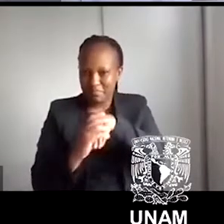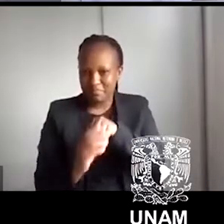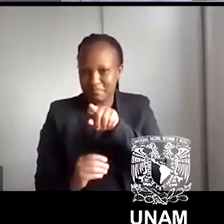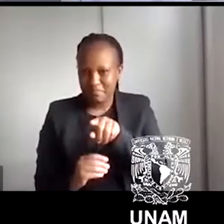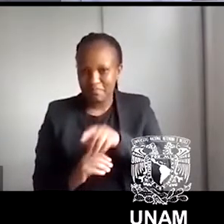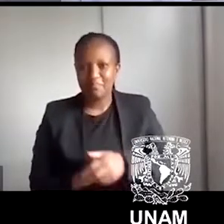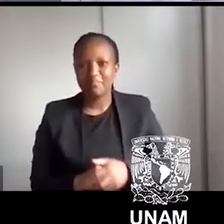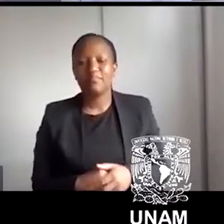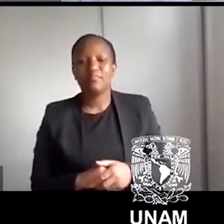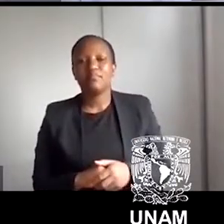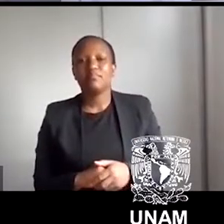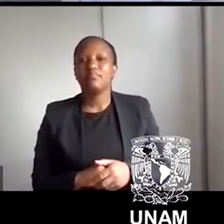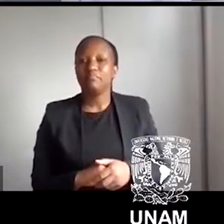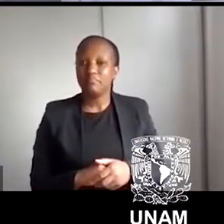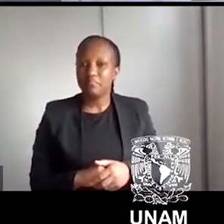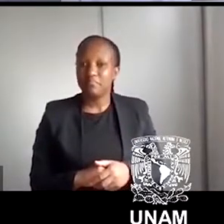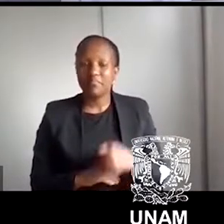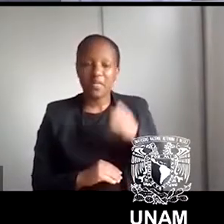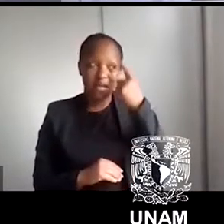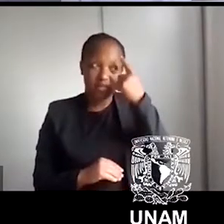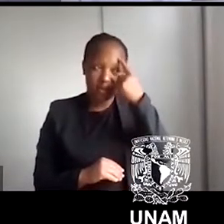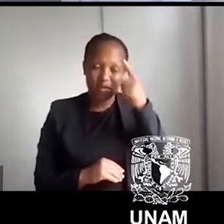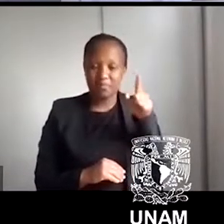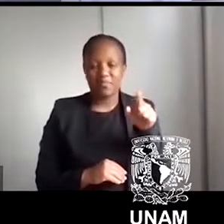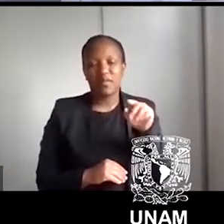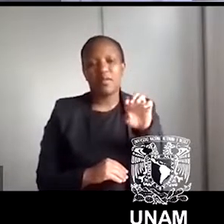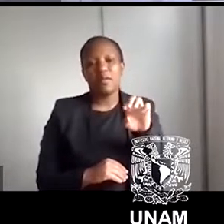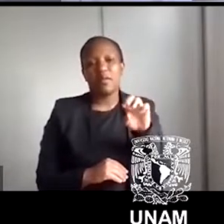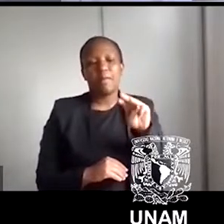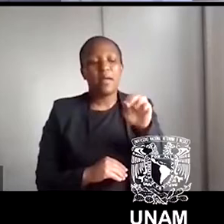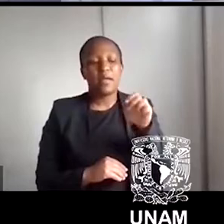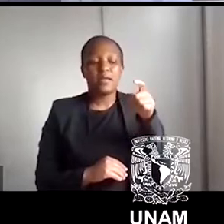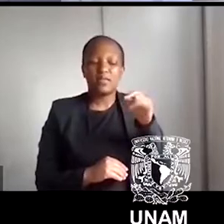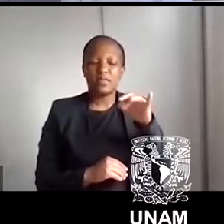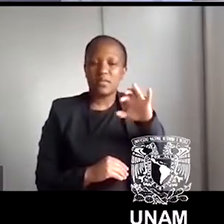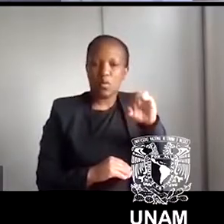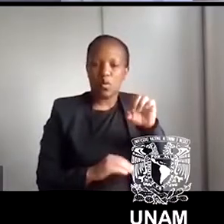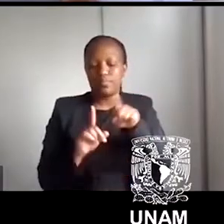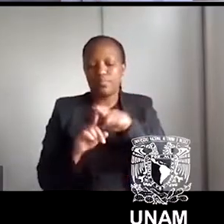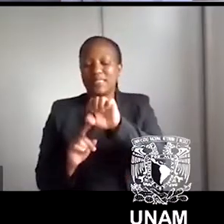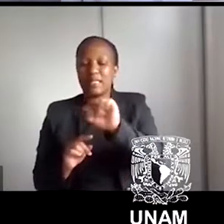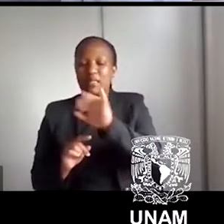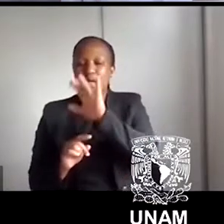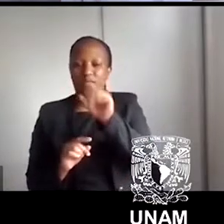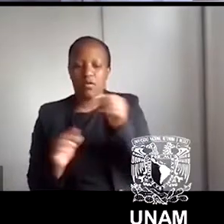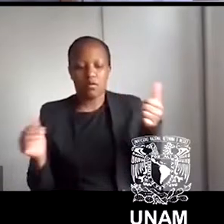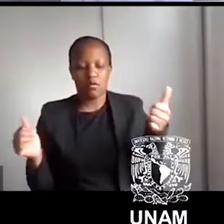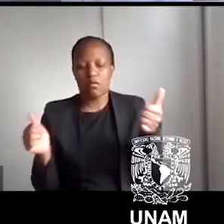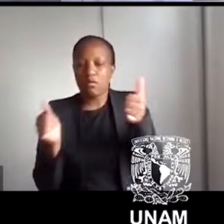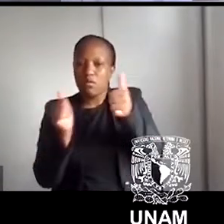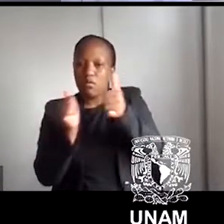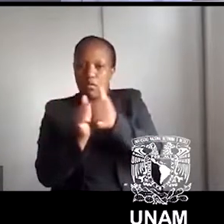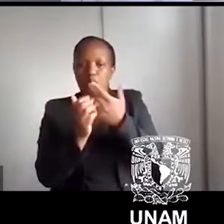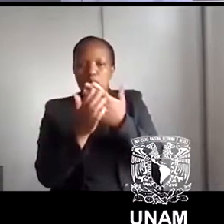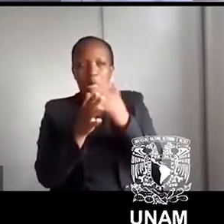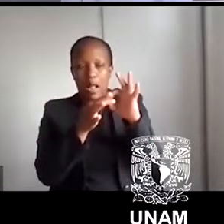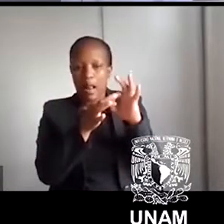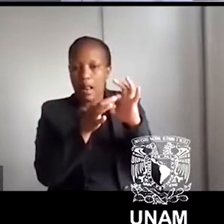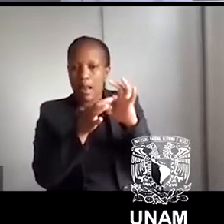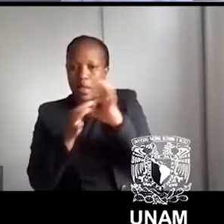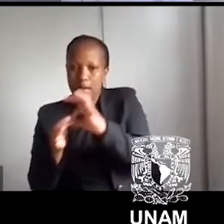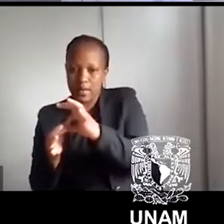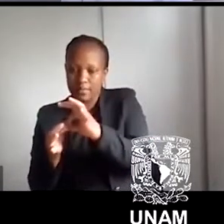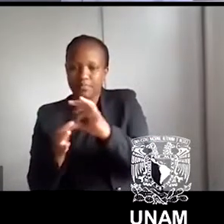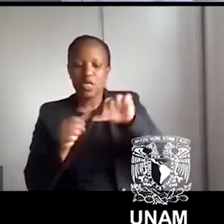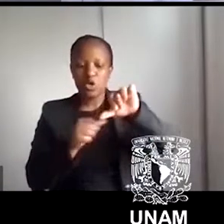that Mexico and South Africa, we can definitely find some links and issues of our context, social